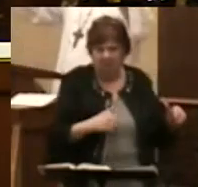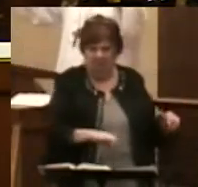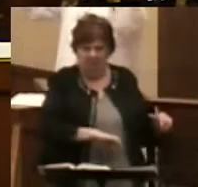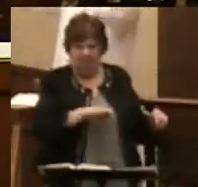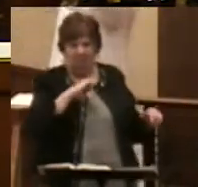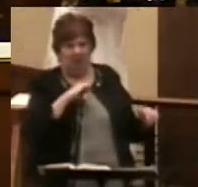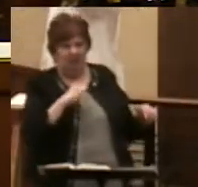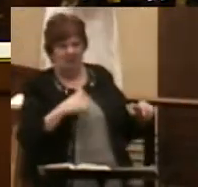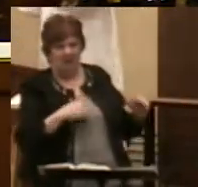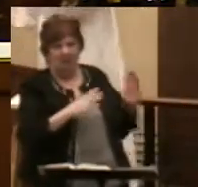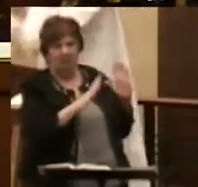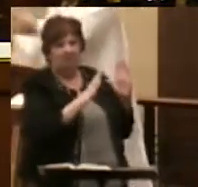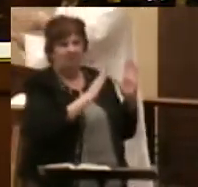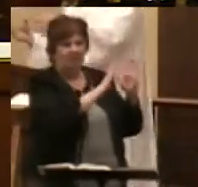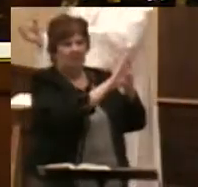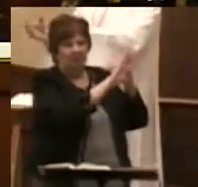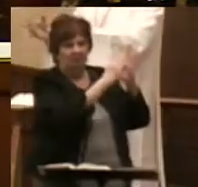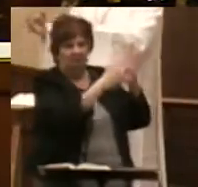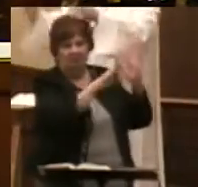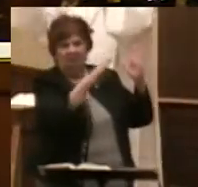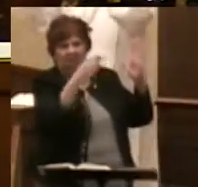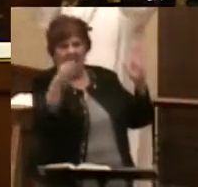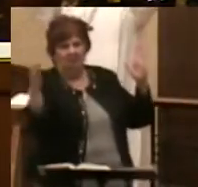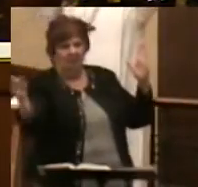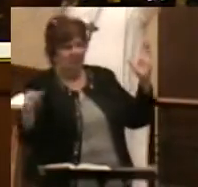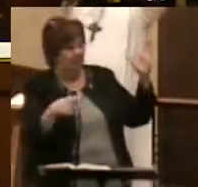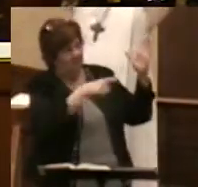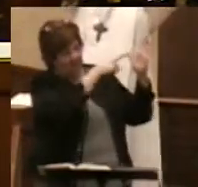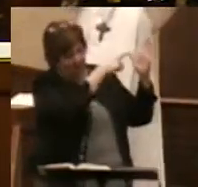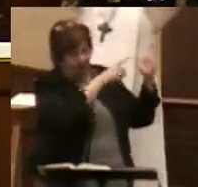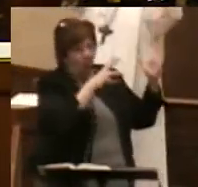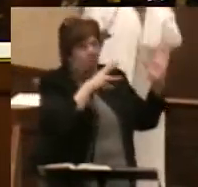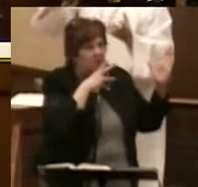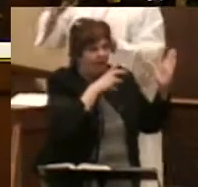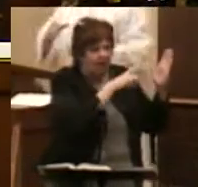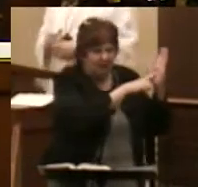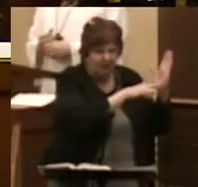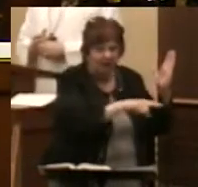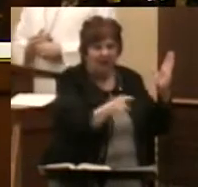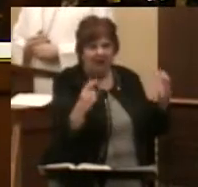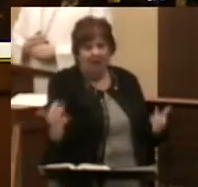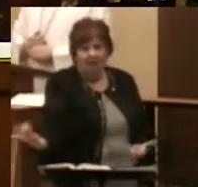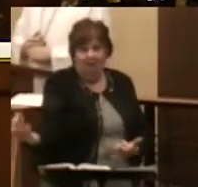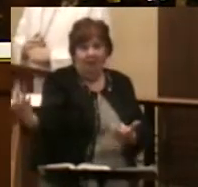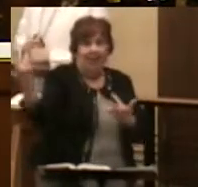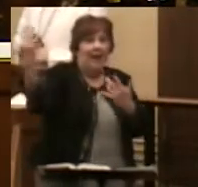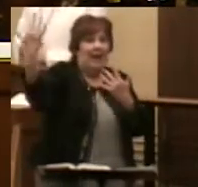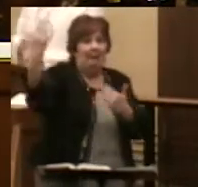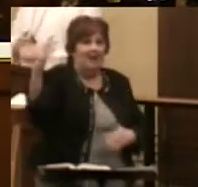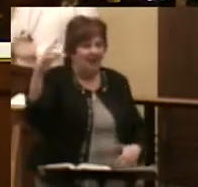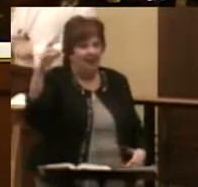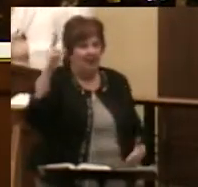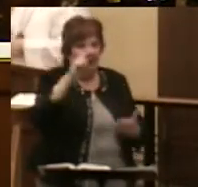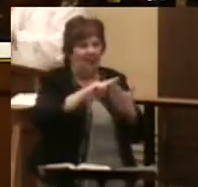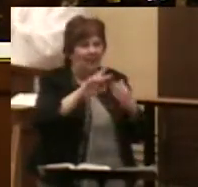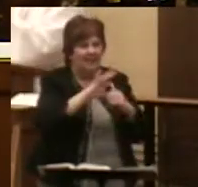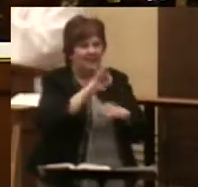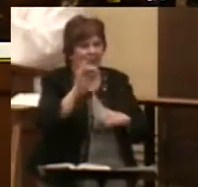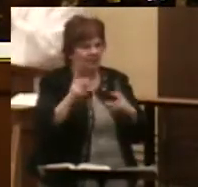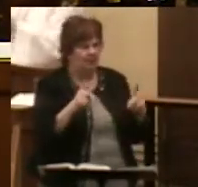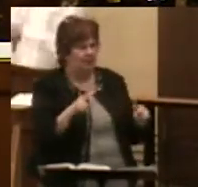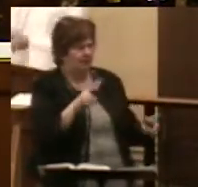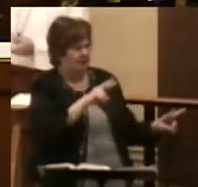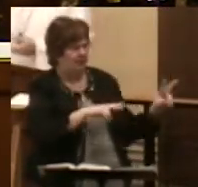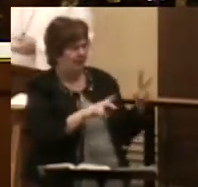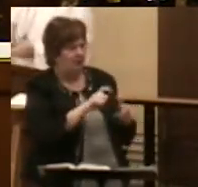trifold with the droplet of water on the one side and the flaming Holy Spirit on the other. And people came around